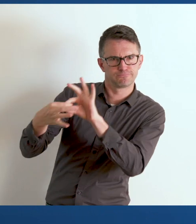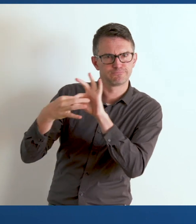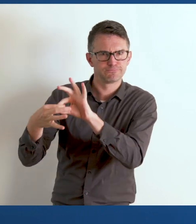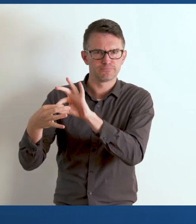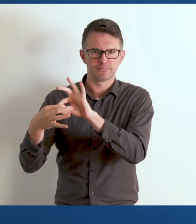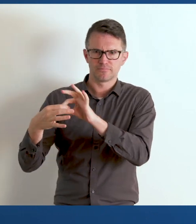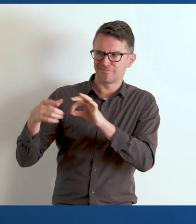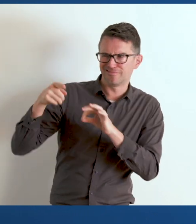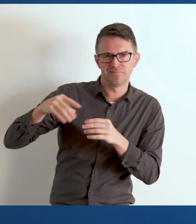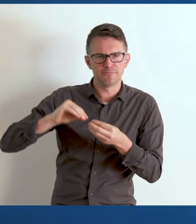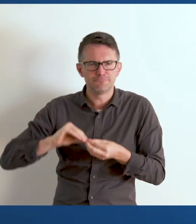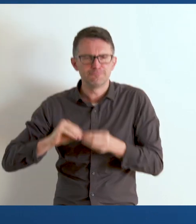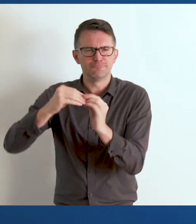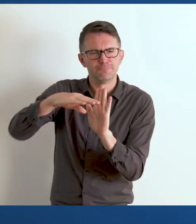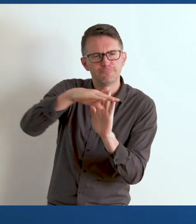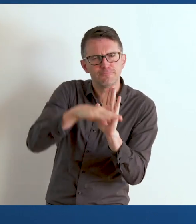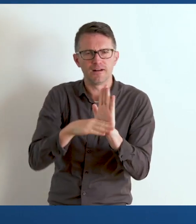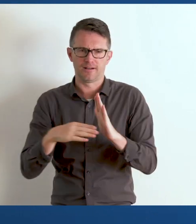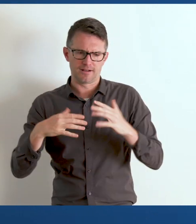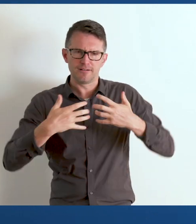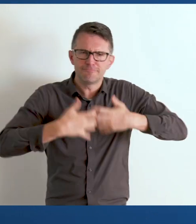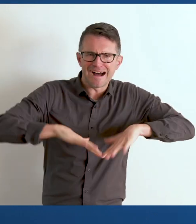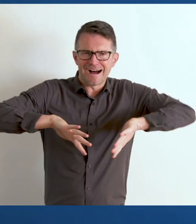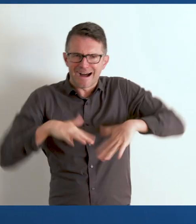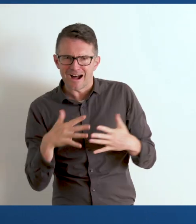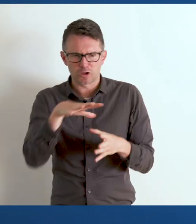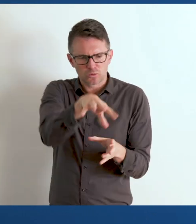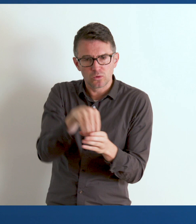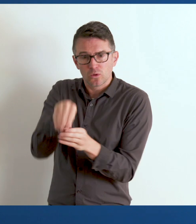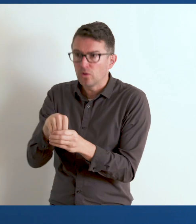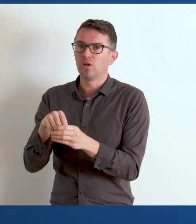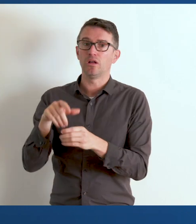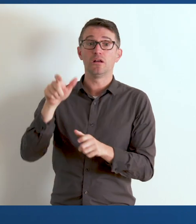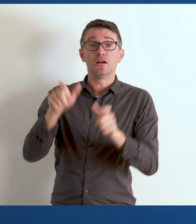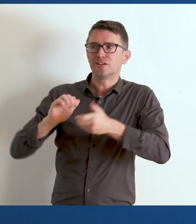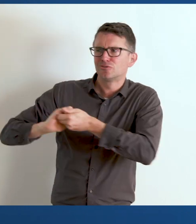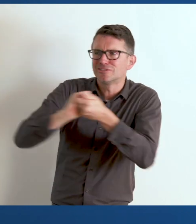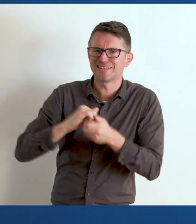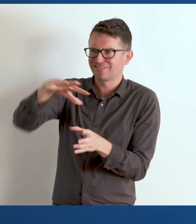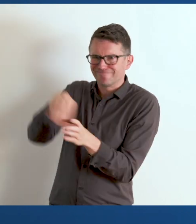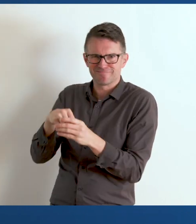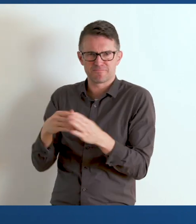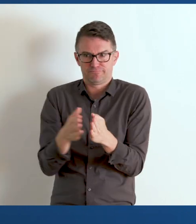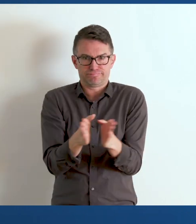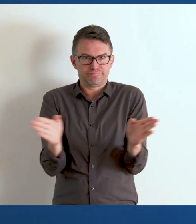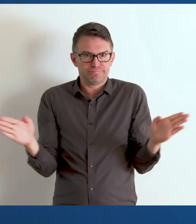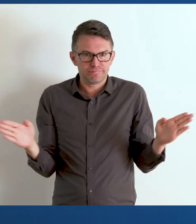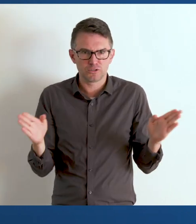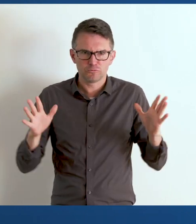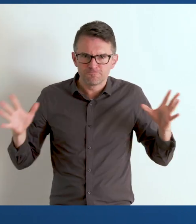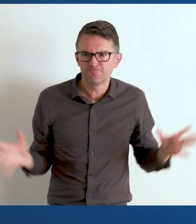brings together national statistical offices and international agencies with a joint goal of developing